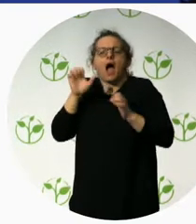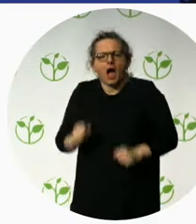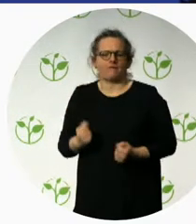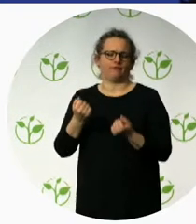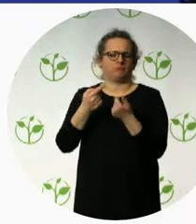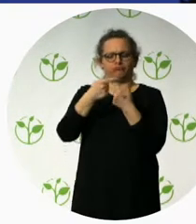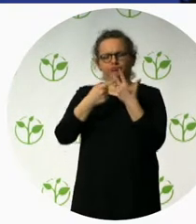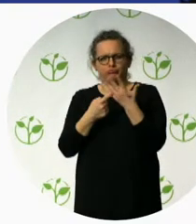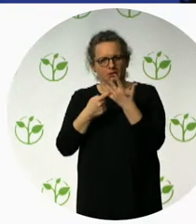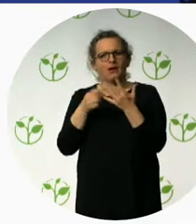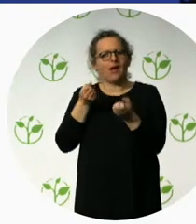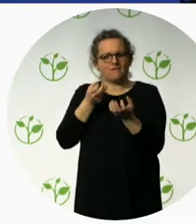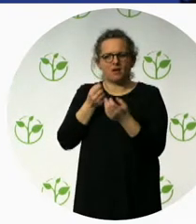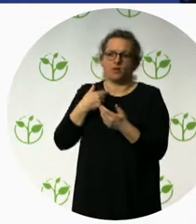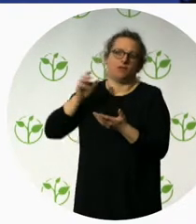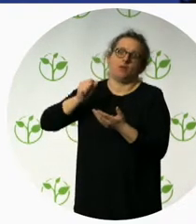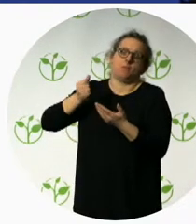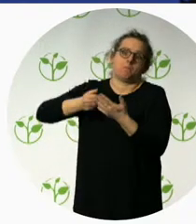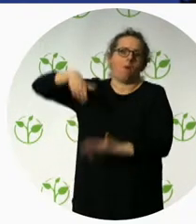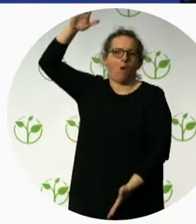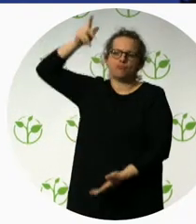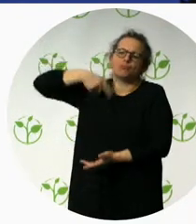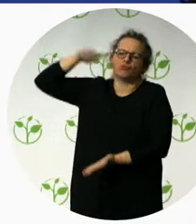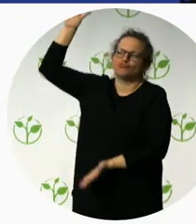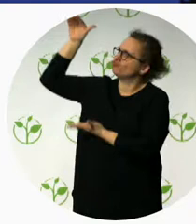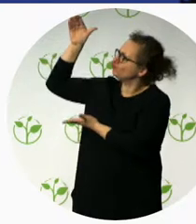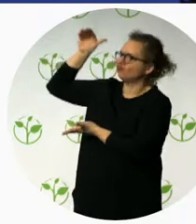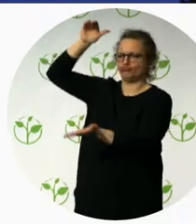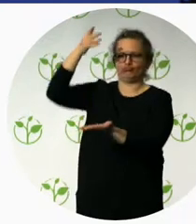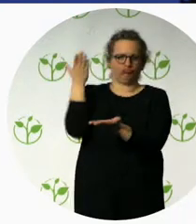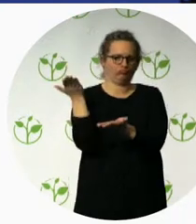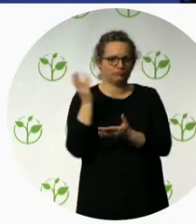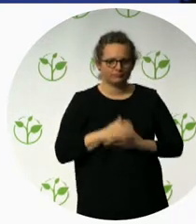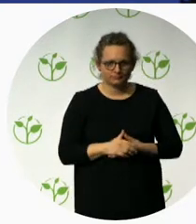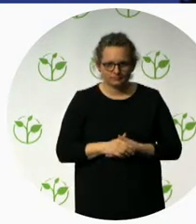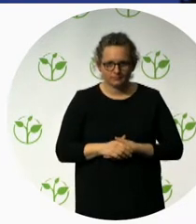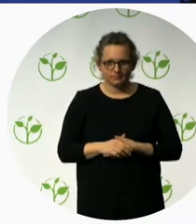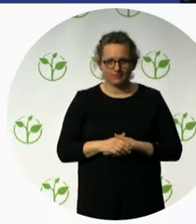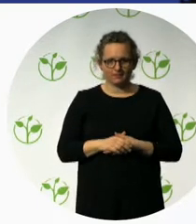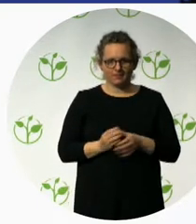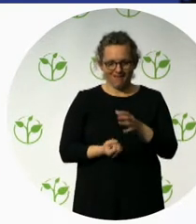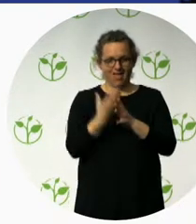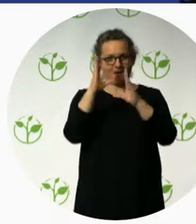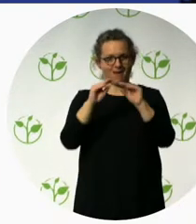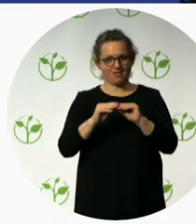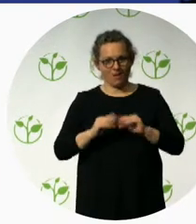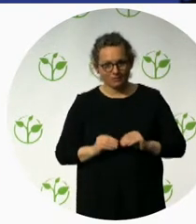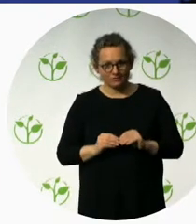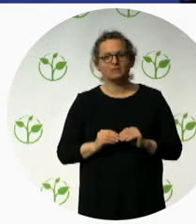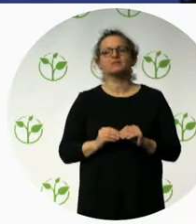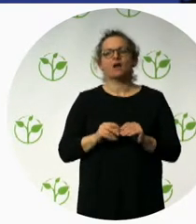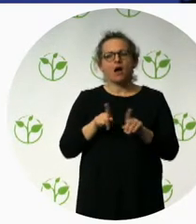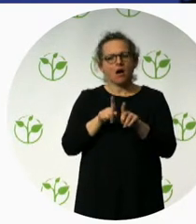and you can read those. The first one that I mentioned is Lebanon for All. I did, I put it first, even if we have a small part, because